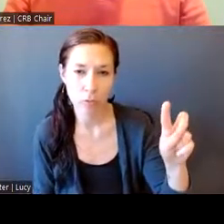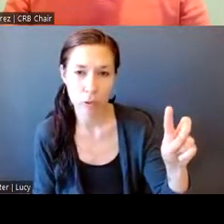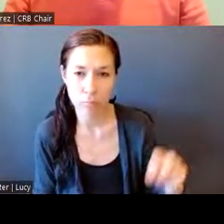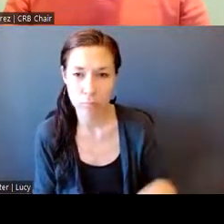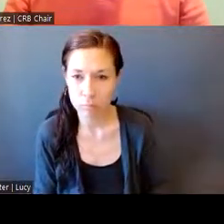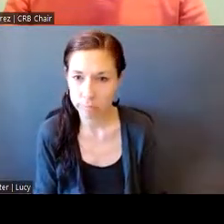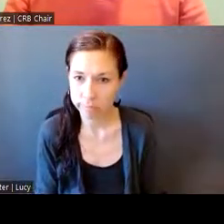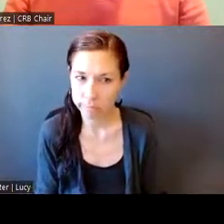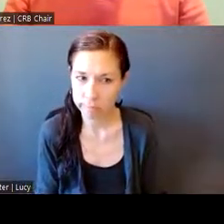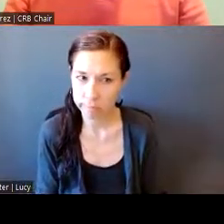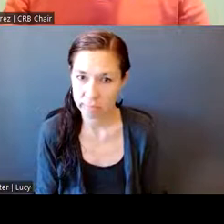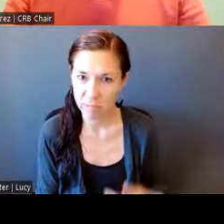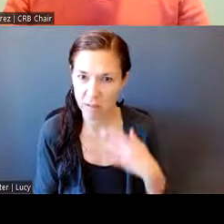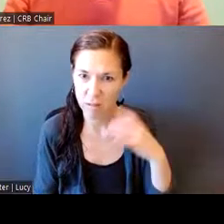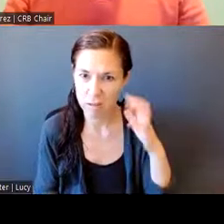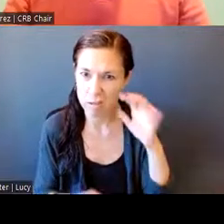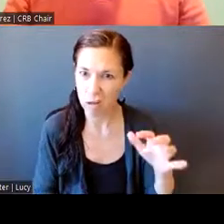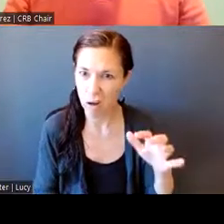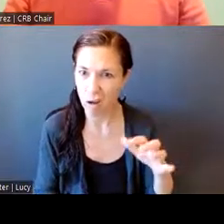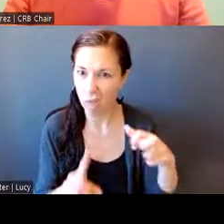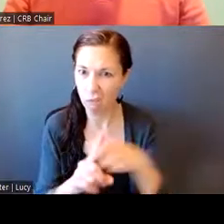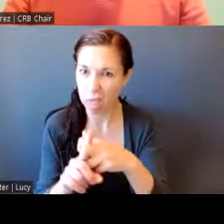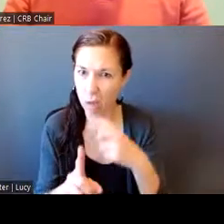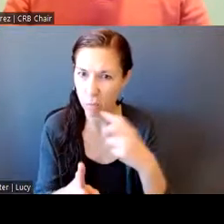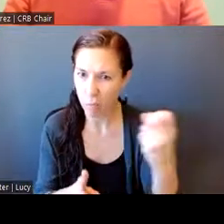that was alarming, so I figured I'd point that out.